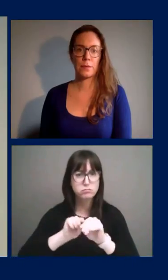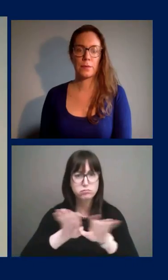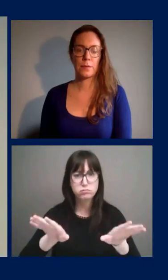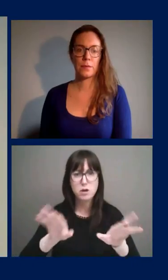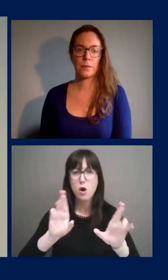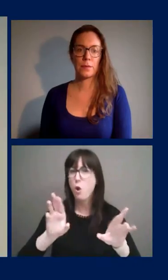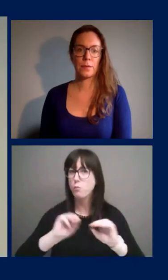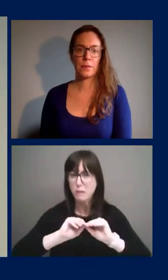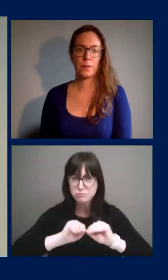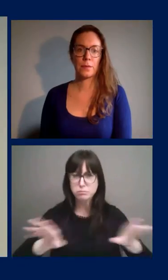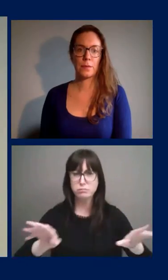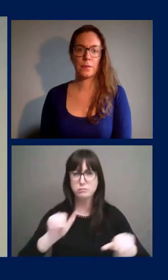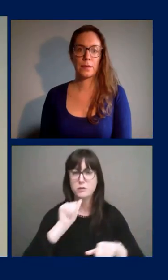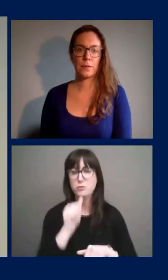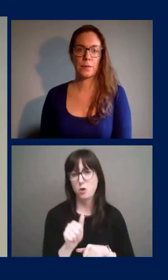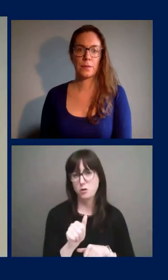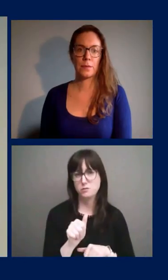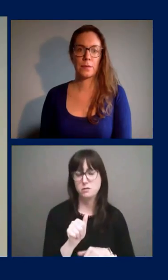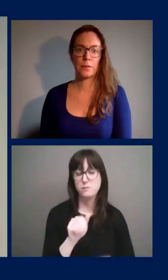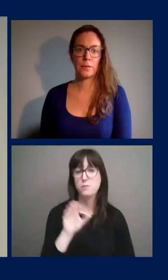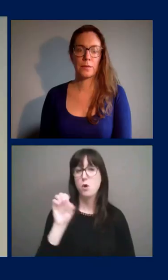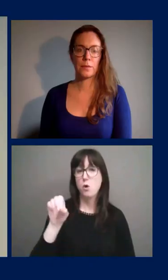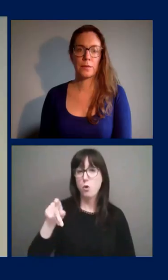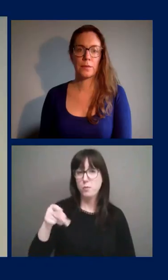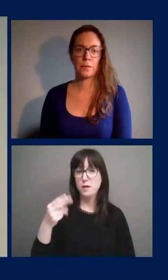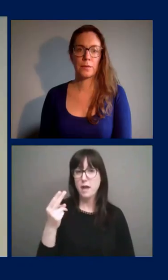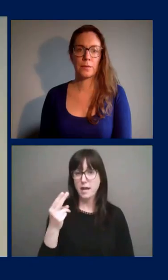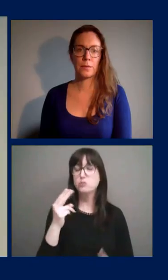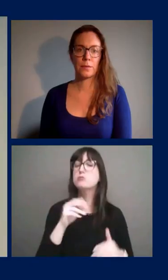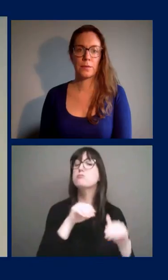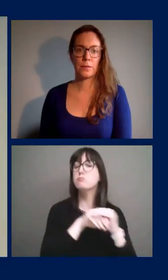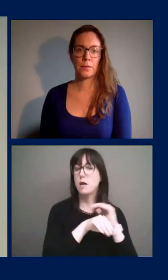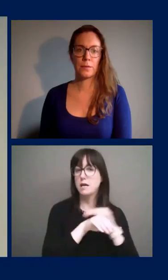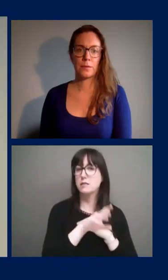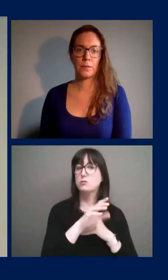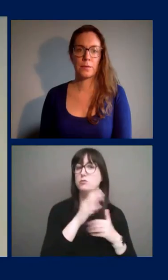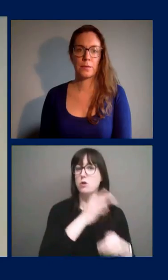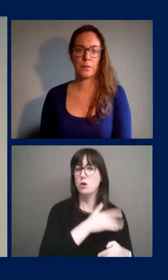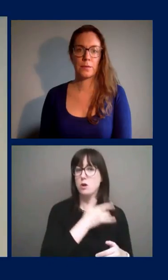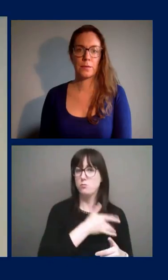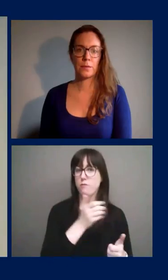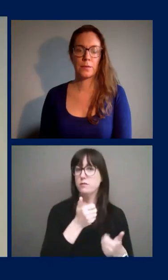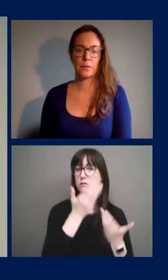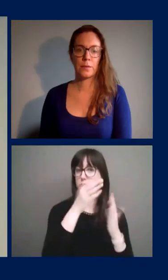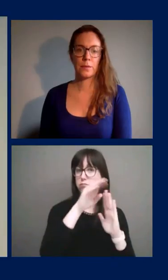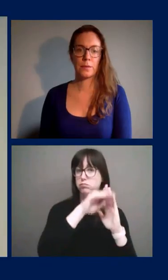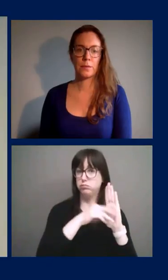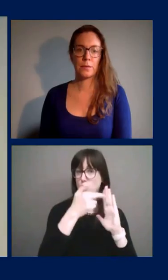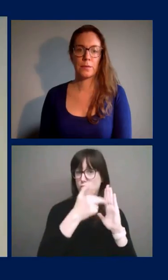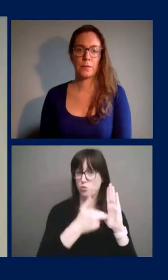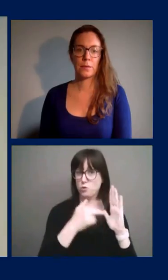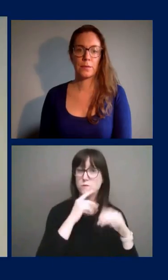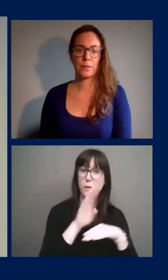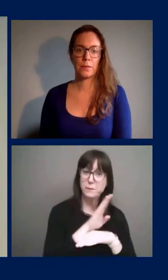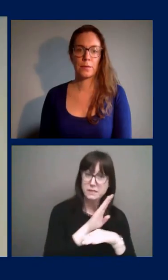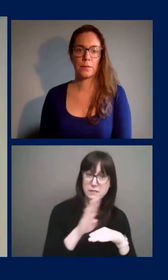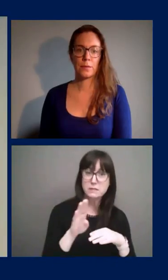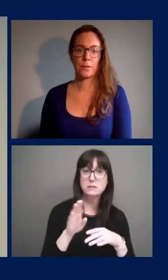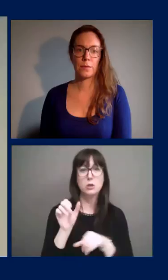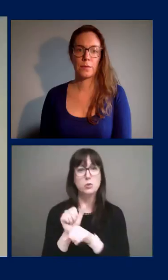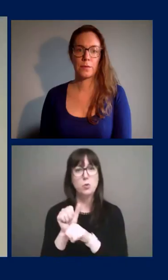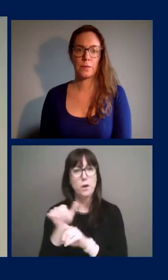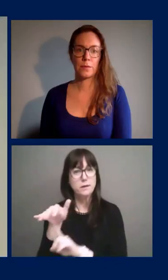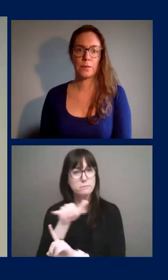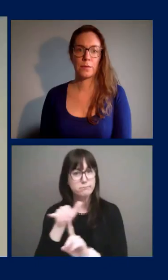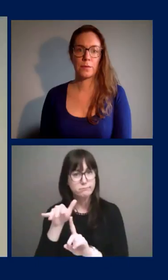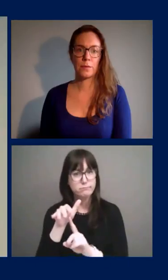outbreaks. OPH has links to the province's recommended guidelines for businesses and workplaces on our website to help